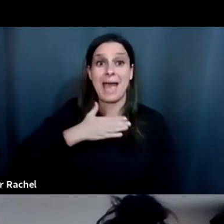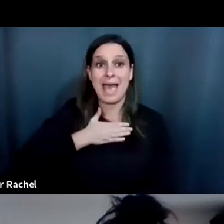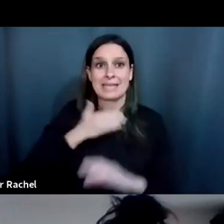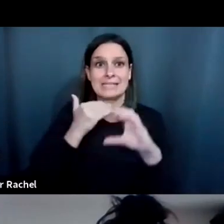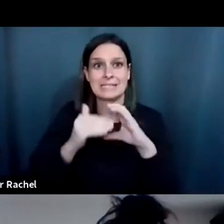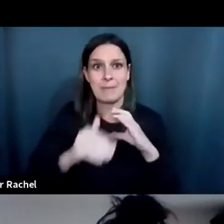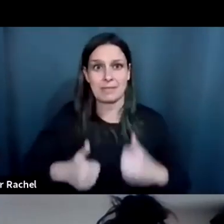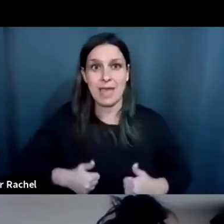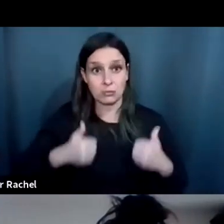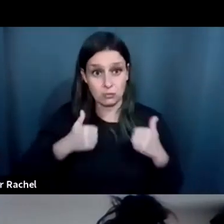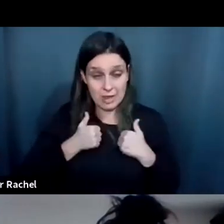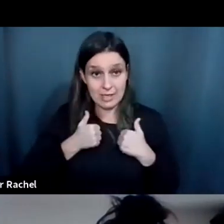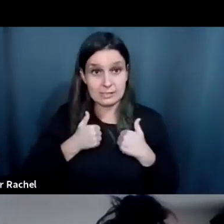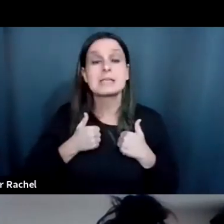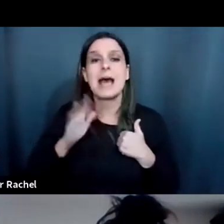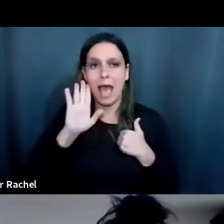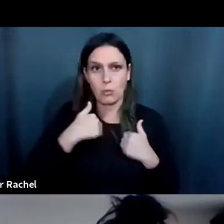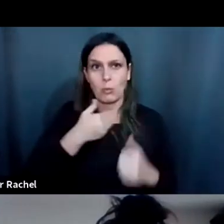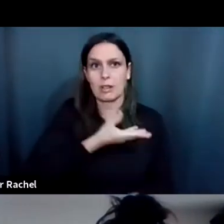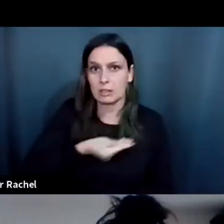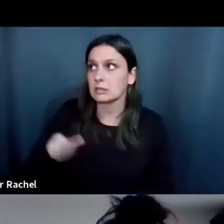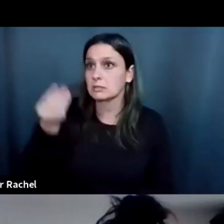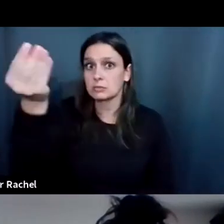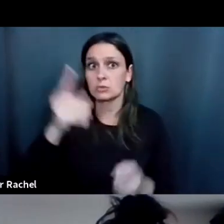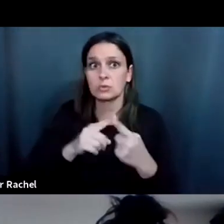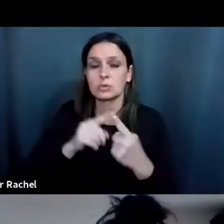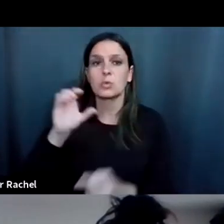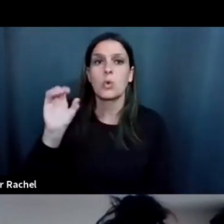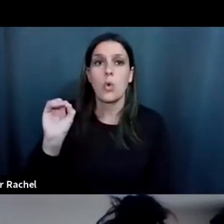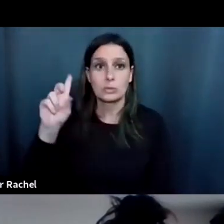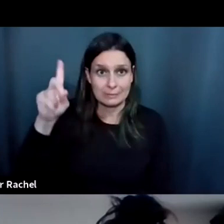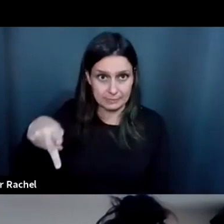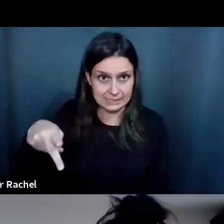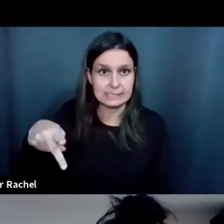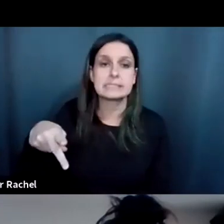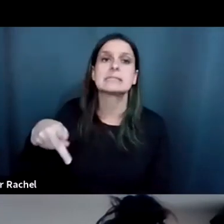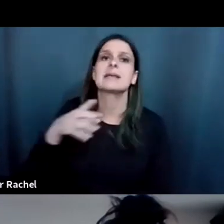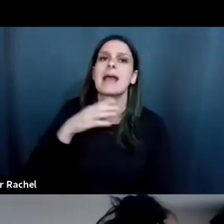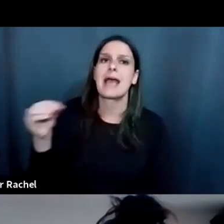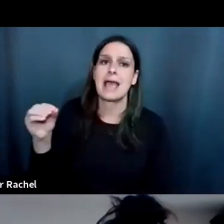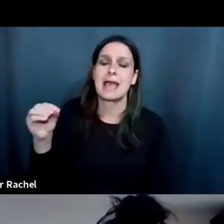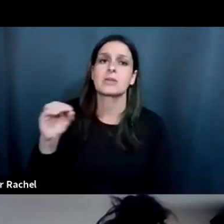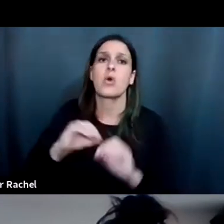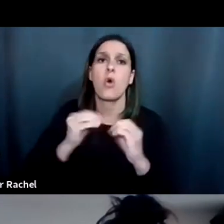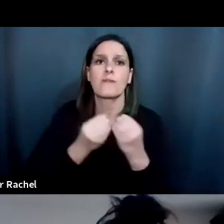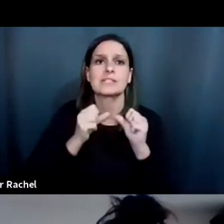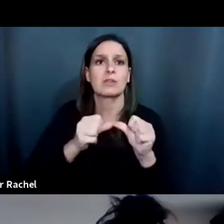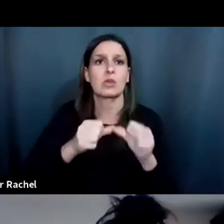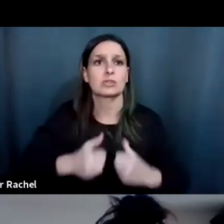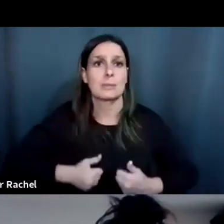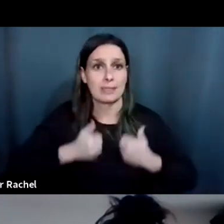address and I will pass them on to the Office of Developmental Programs and the Office of Long-Term Living.